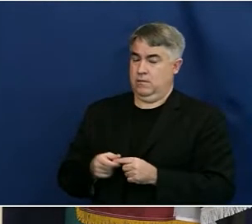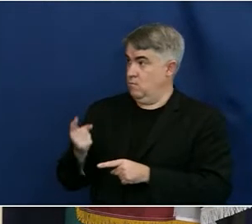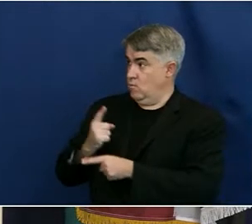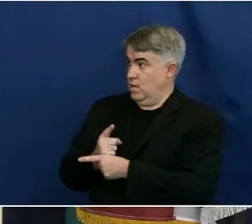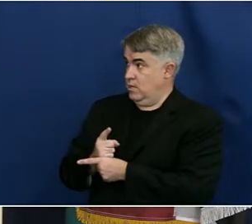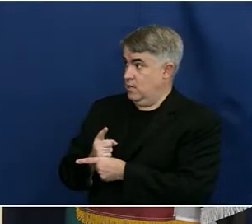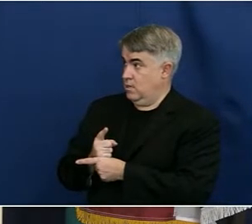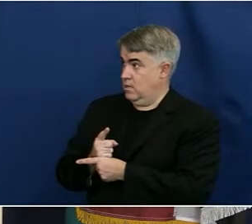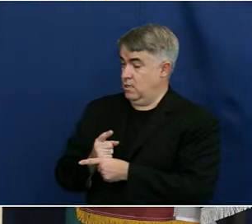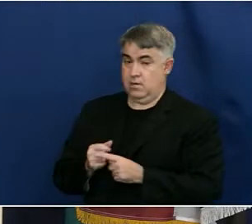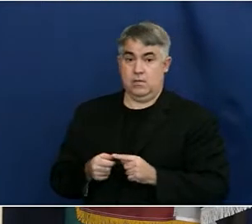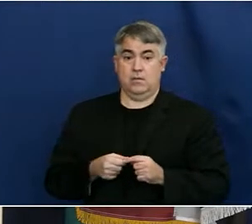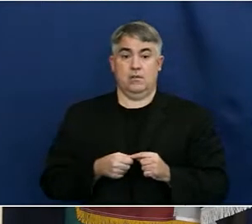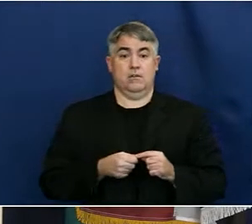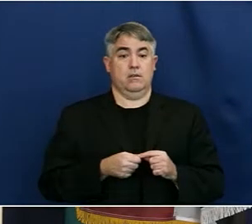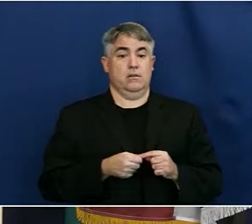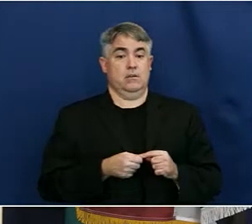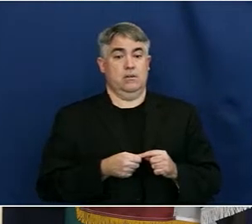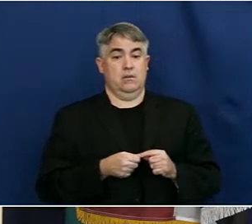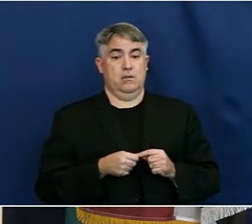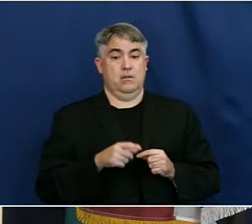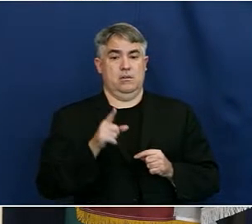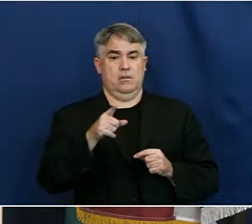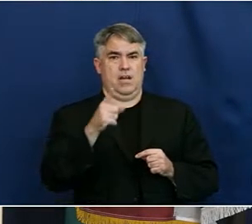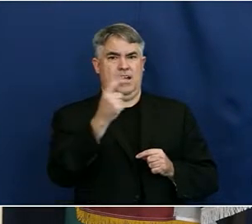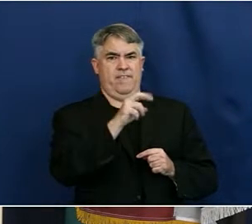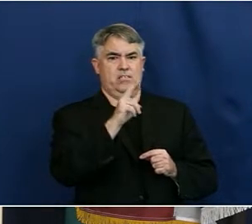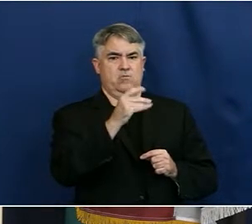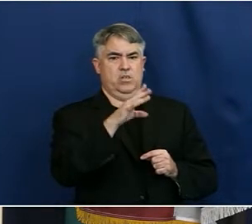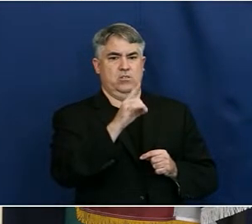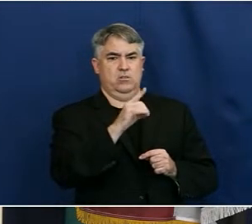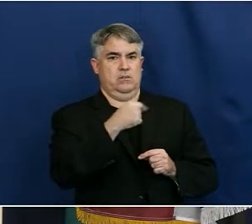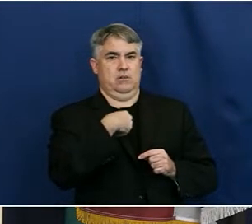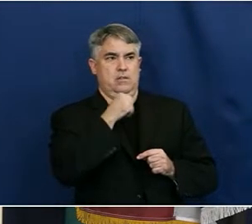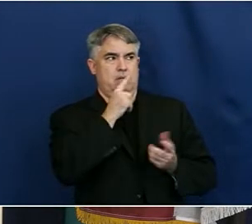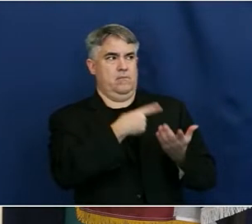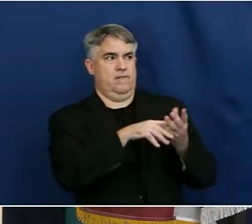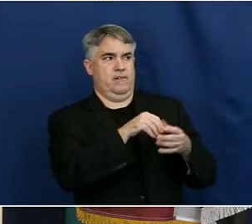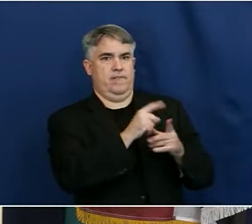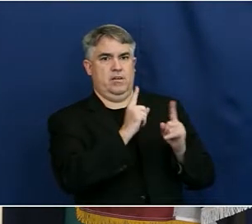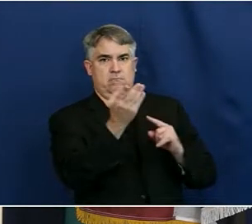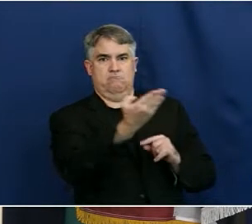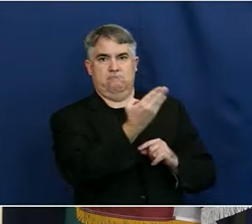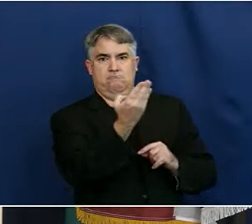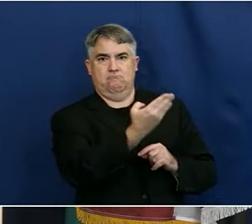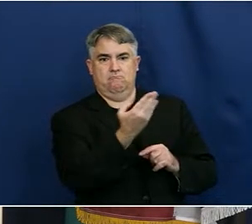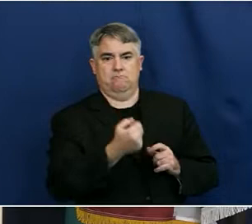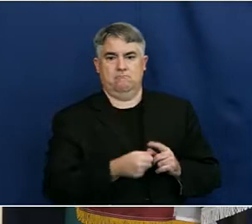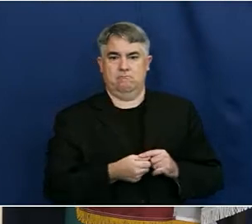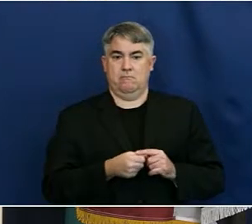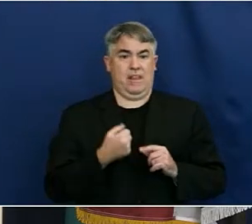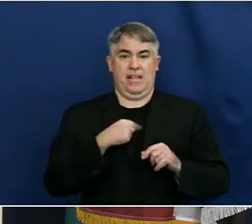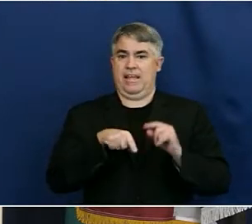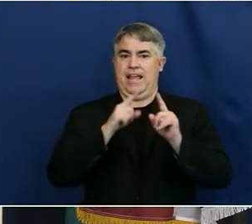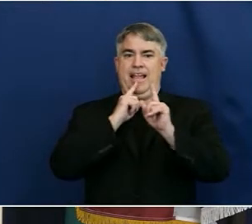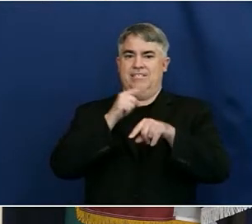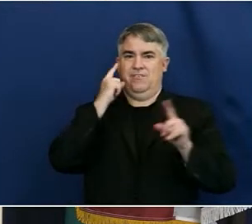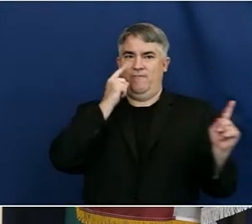time. You're asking me to comment on a conversation you have with Richard. I wasn't a part of that conversation, so I can't speculate on what he told you.